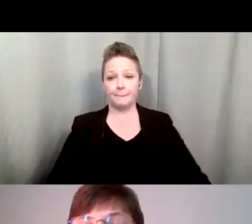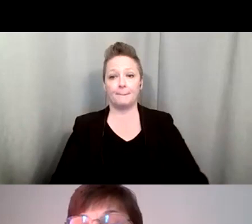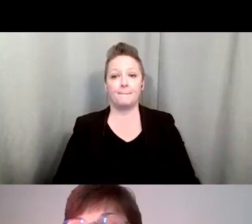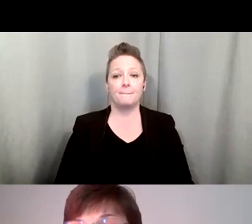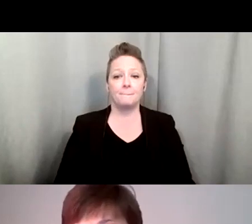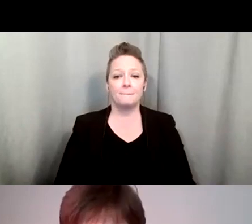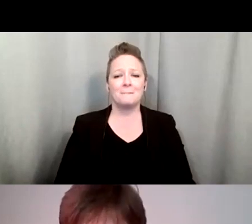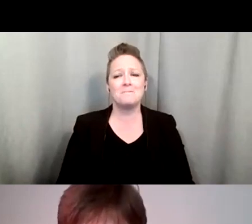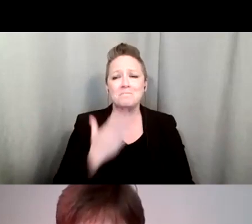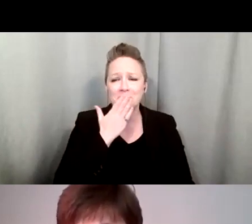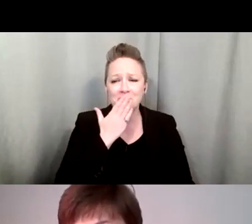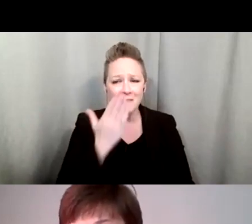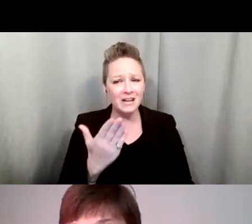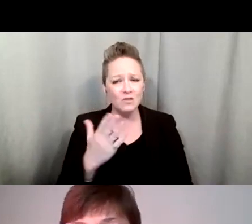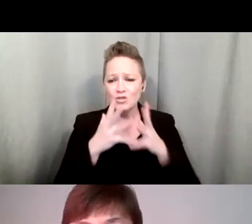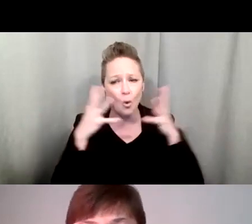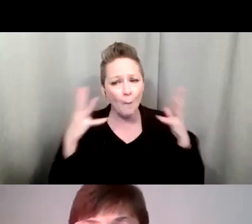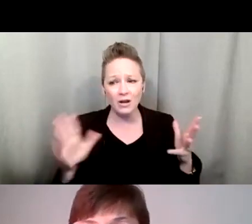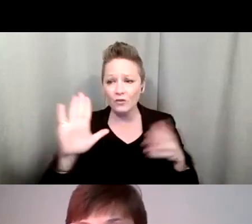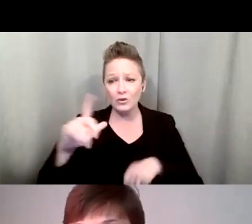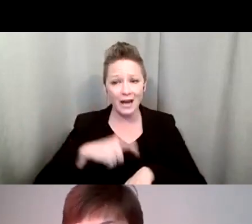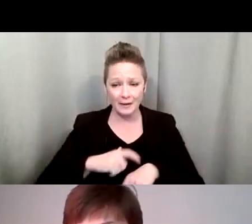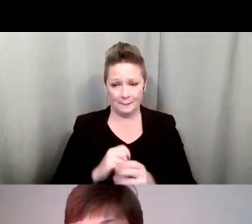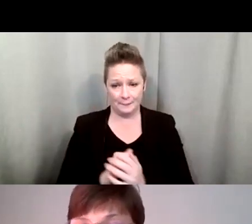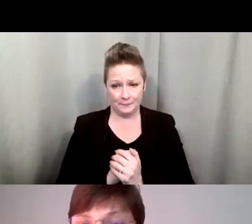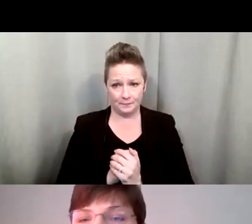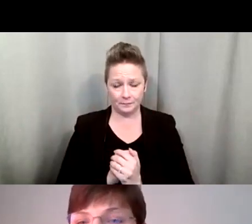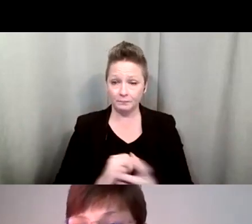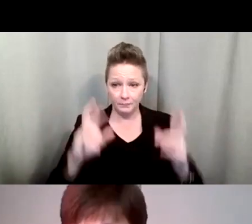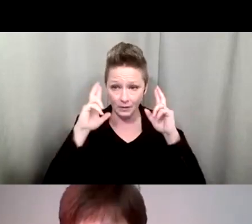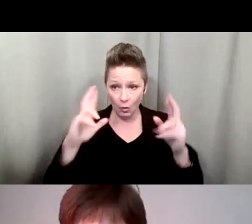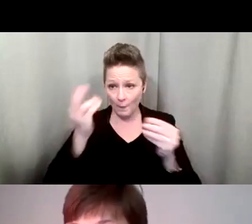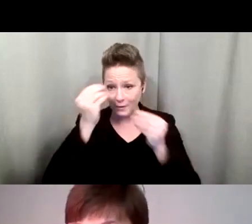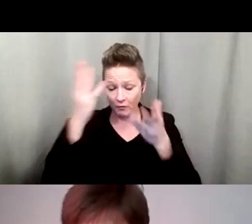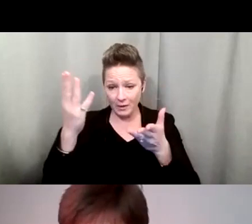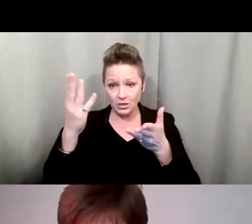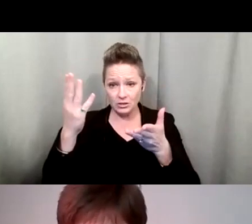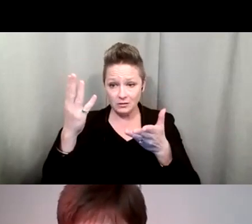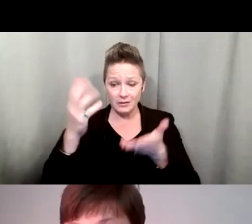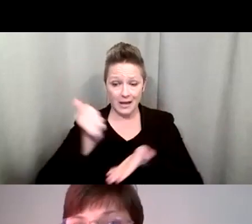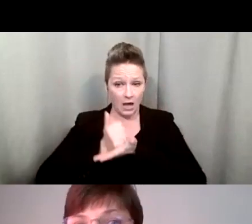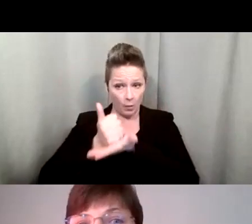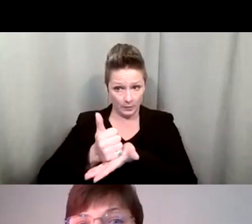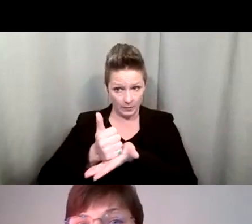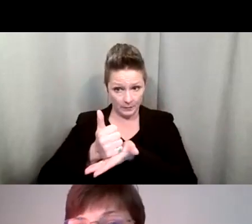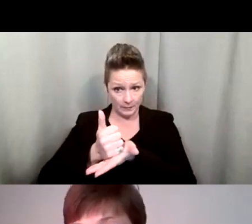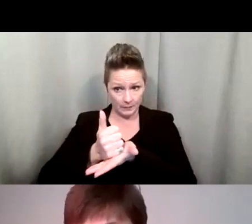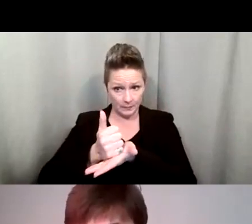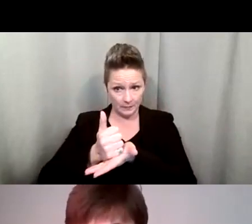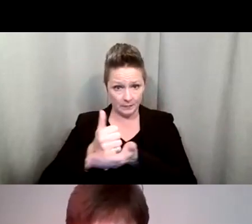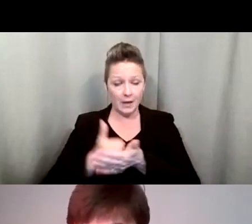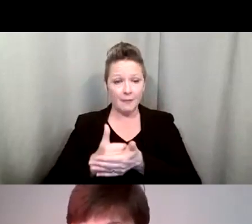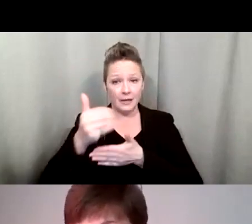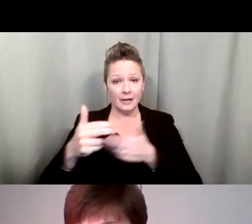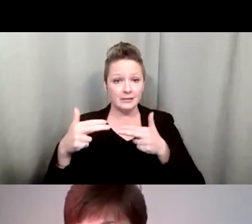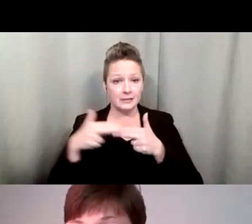Thank you so much for your time. I hope that this information we have given you has been very helpful. The next slide